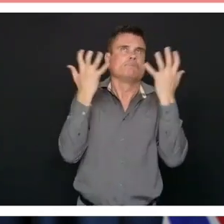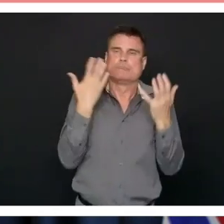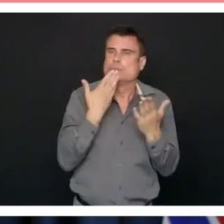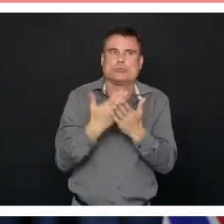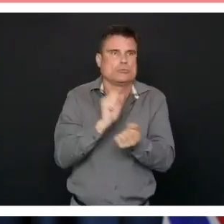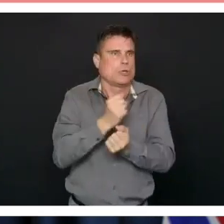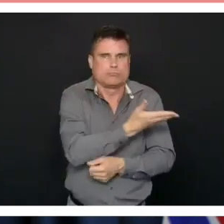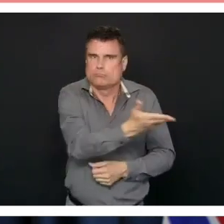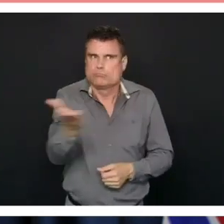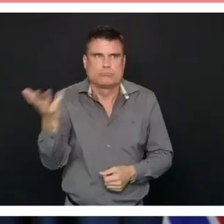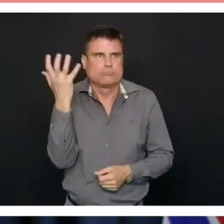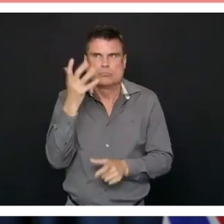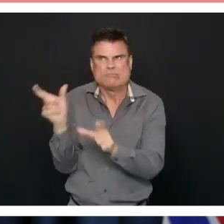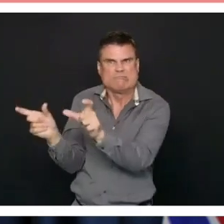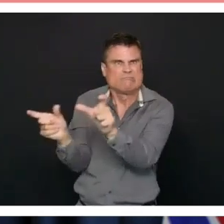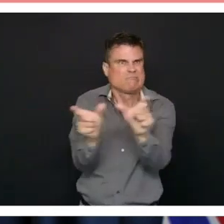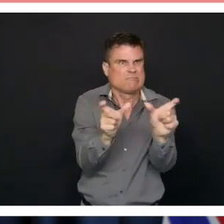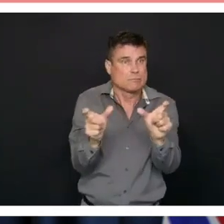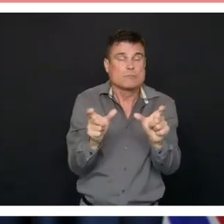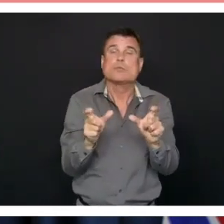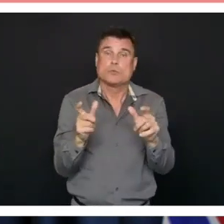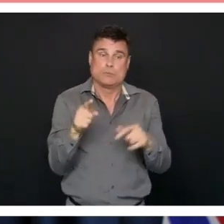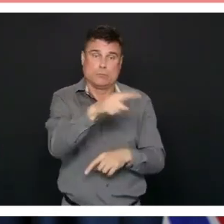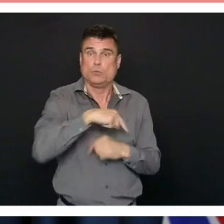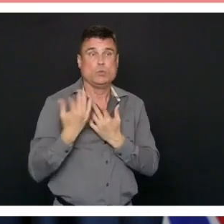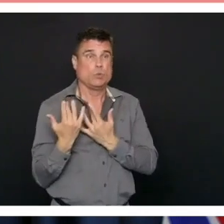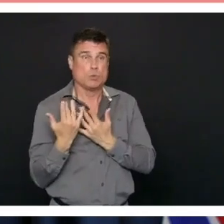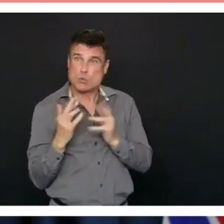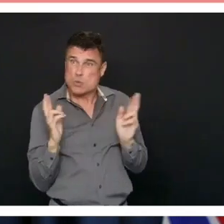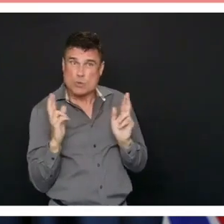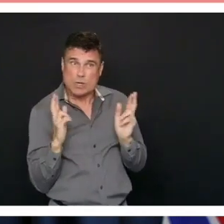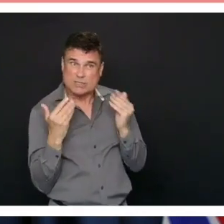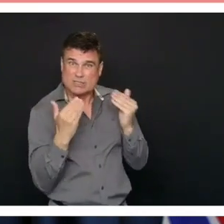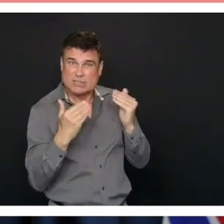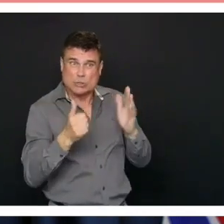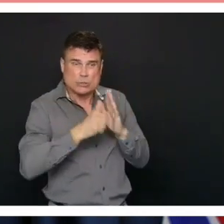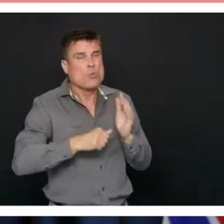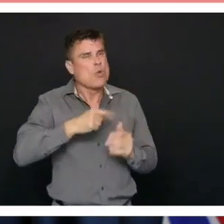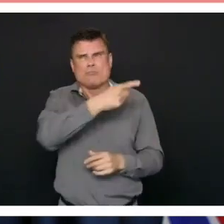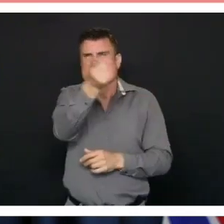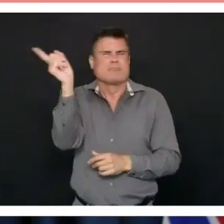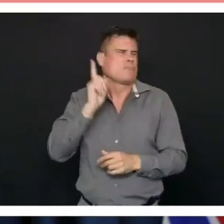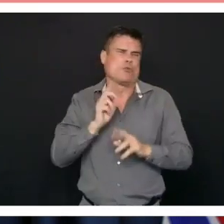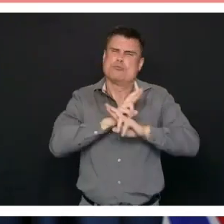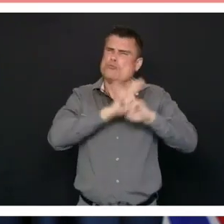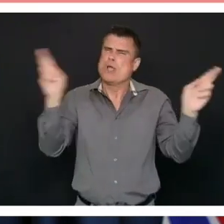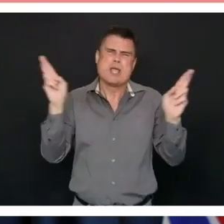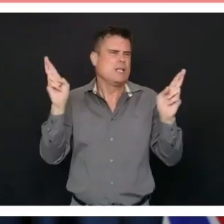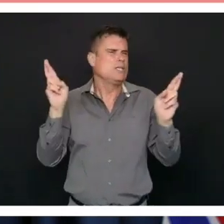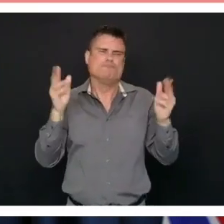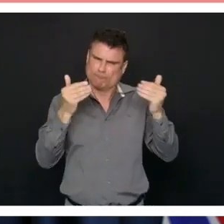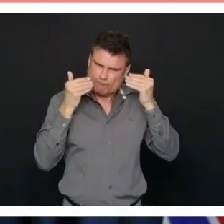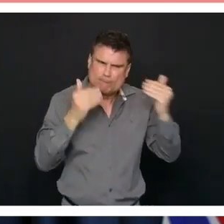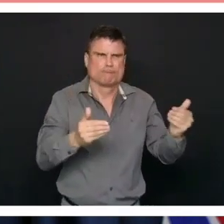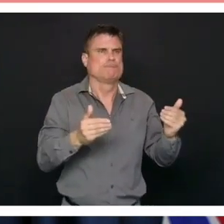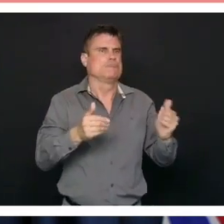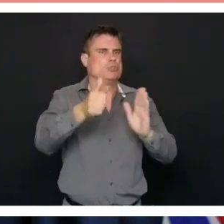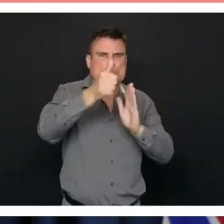make enormous progress and that's what we're going to do and we're going to report as I say monthly on how we're doing.